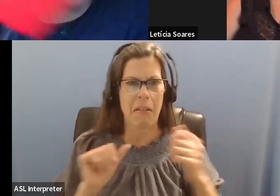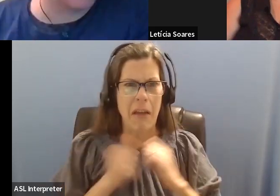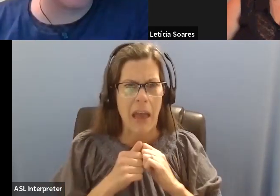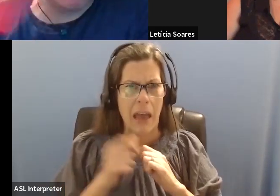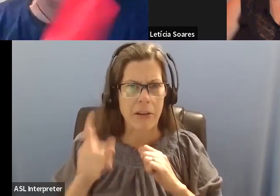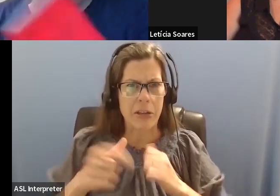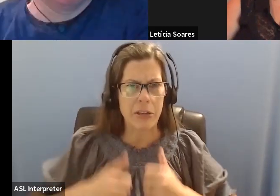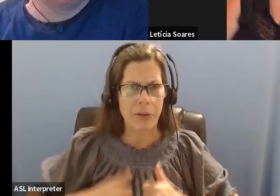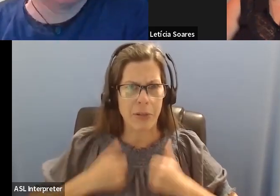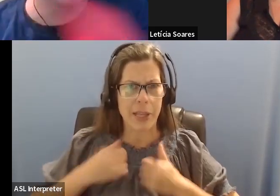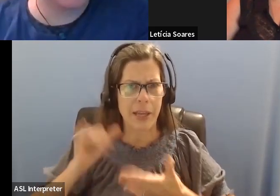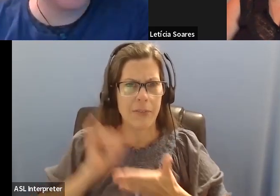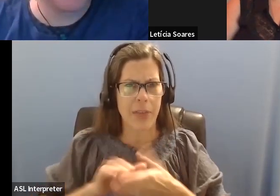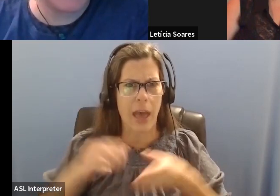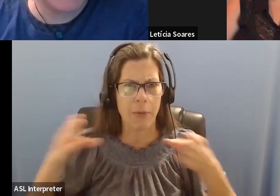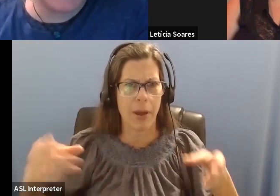couldn't.